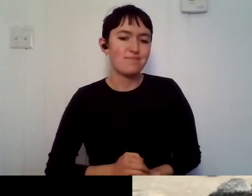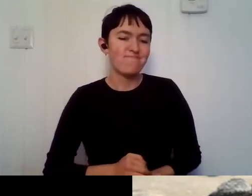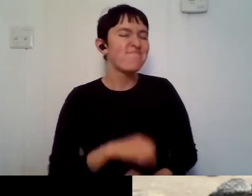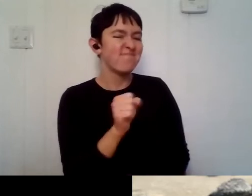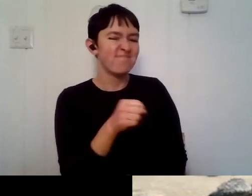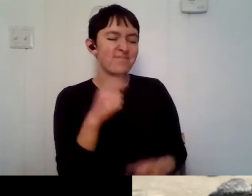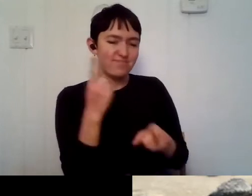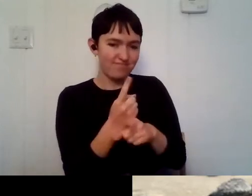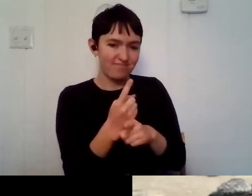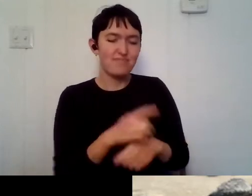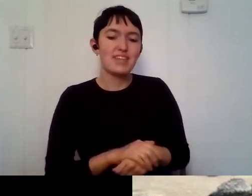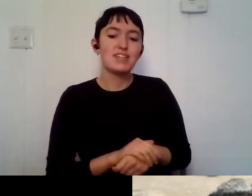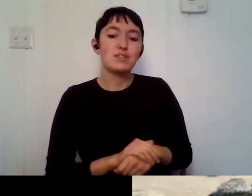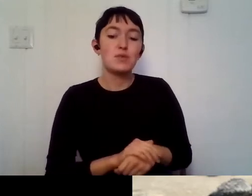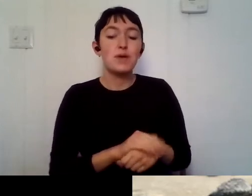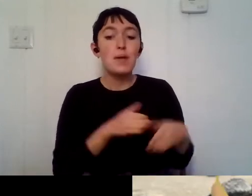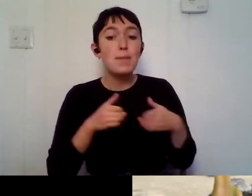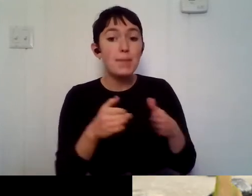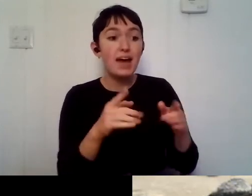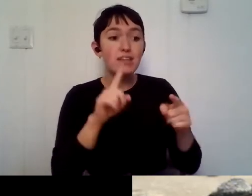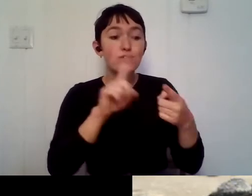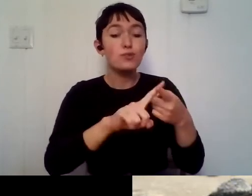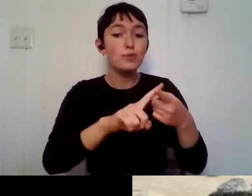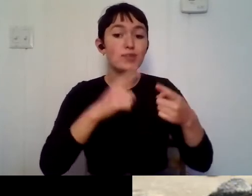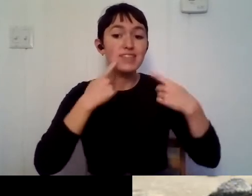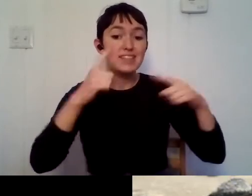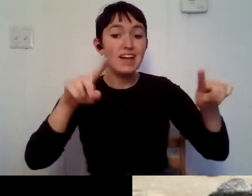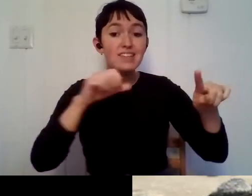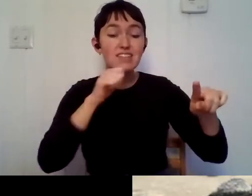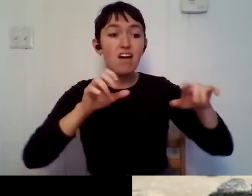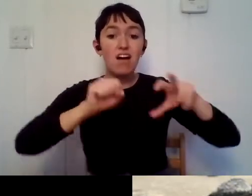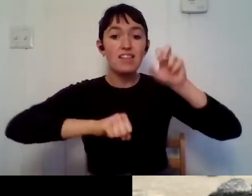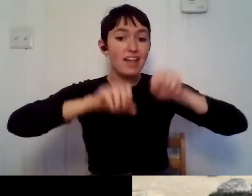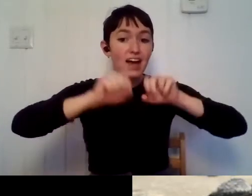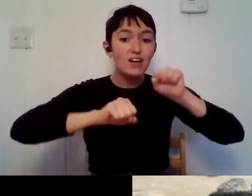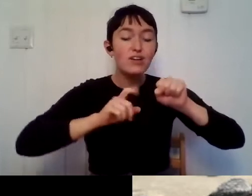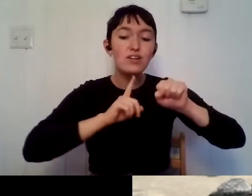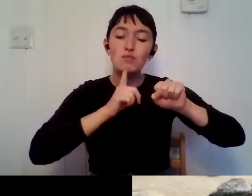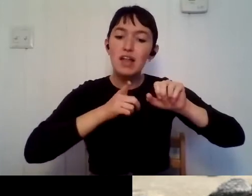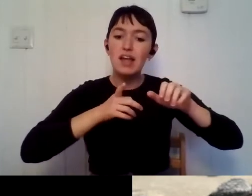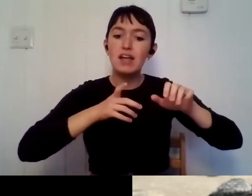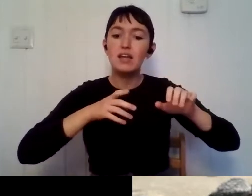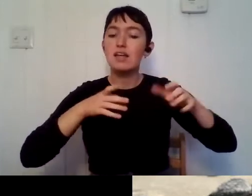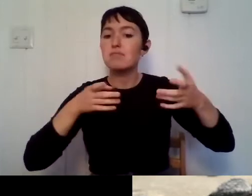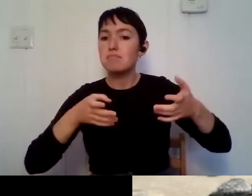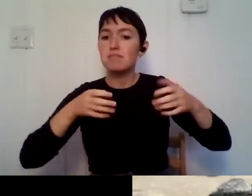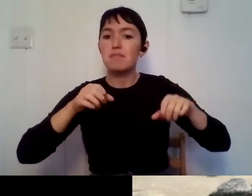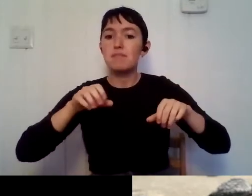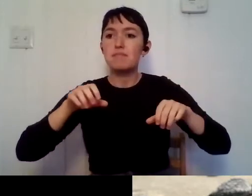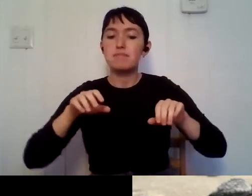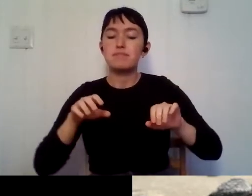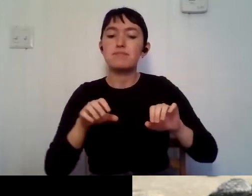Like the path to success is not like a ladder. It's more like a, a latrice where there's different, um,